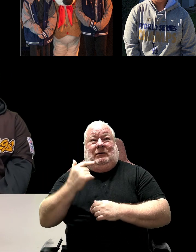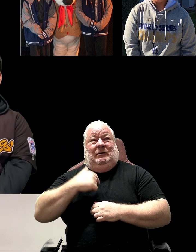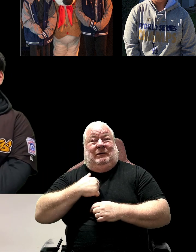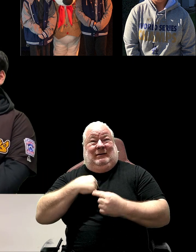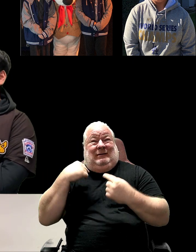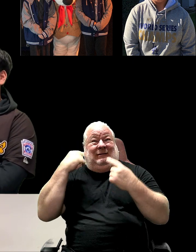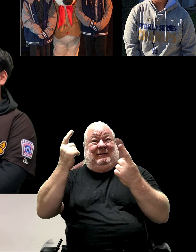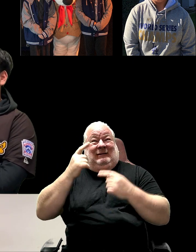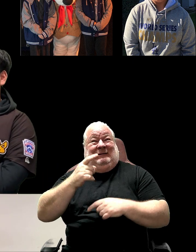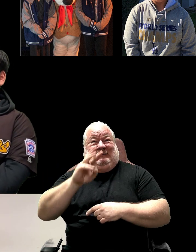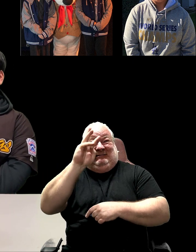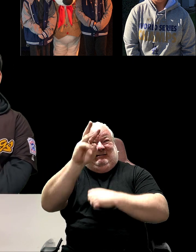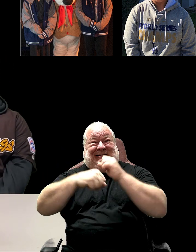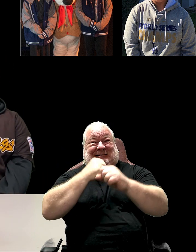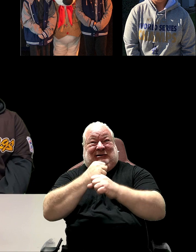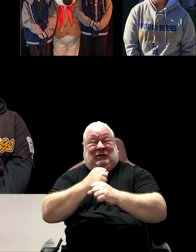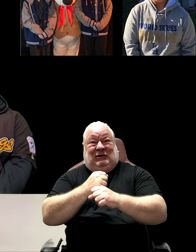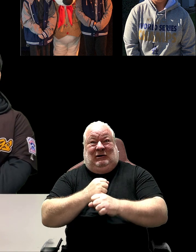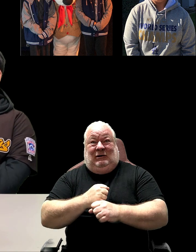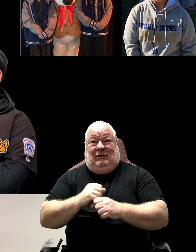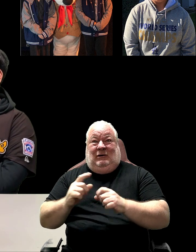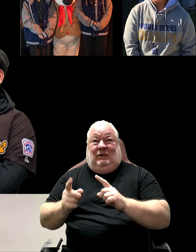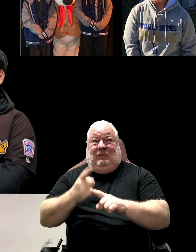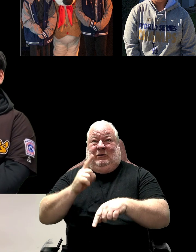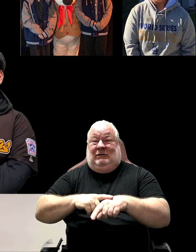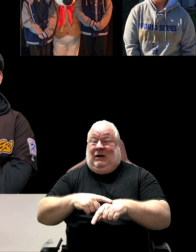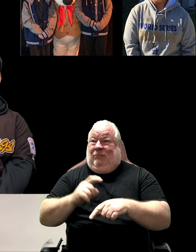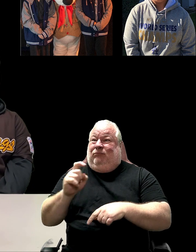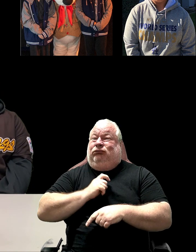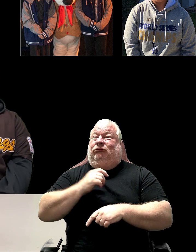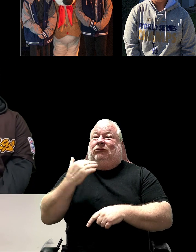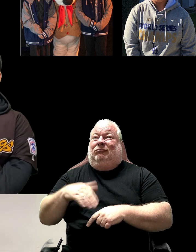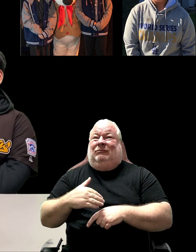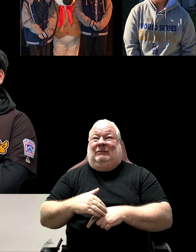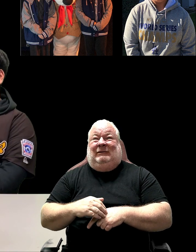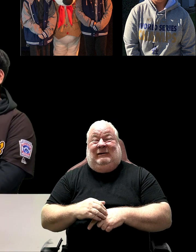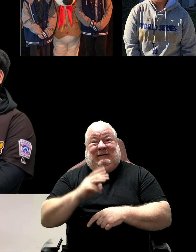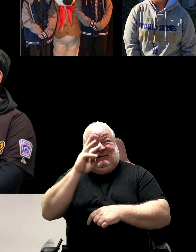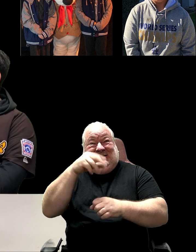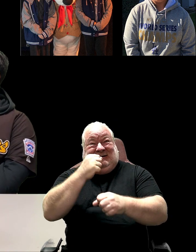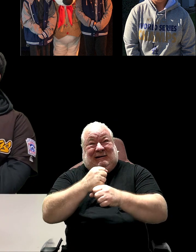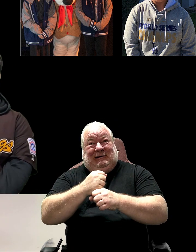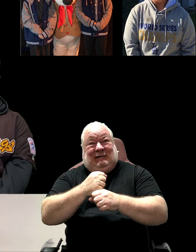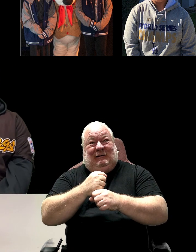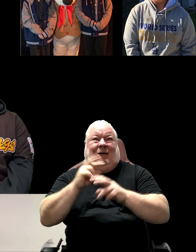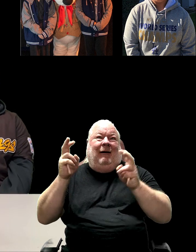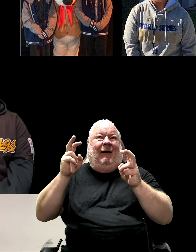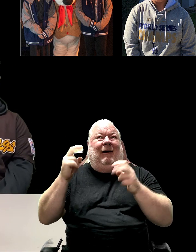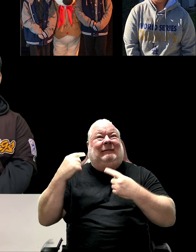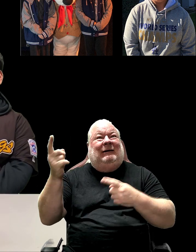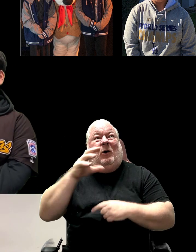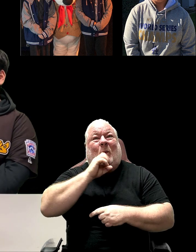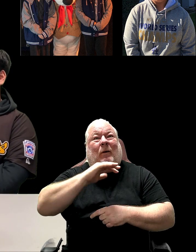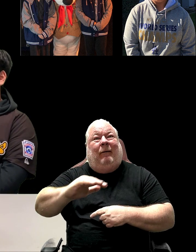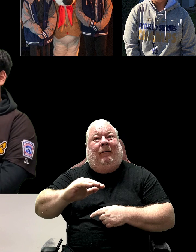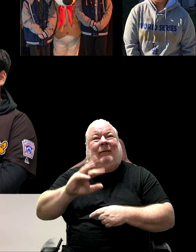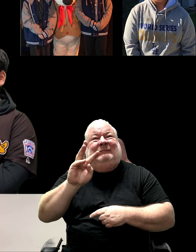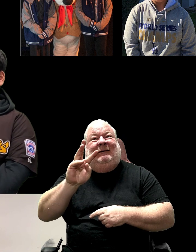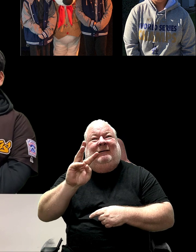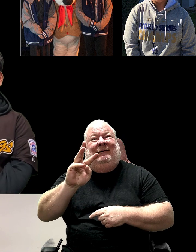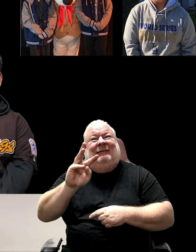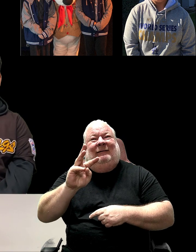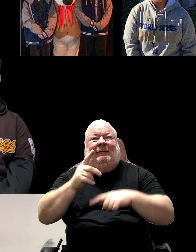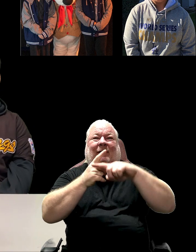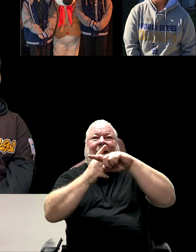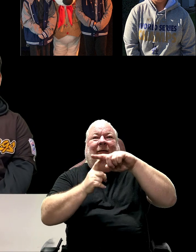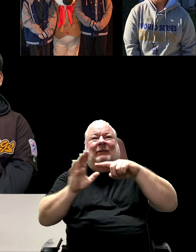Club for six years, and this is my first week of the month and year. Awesome. So six years, since he was six years old, he has